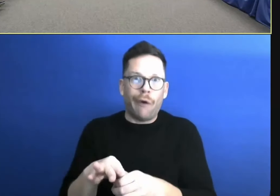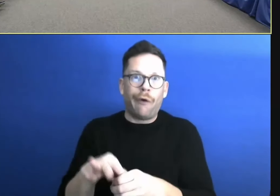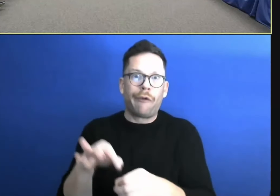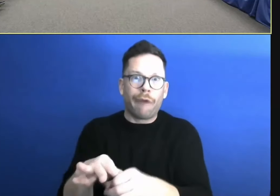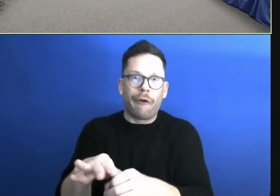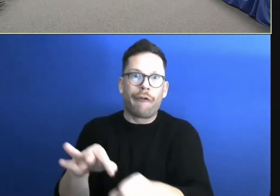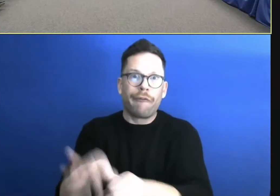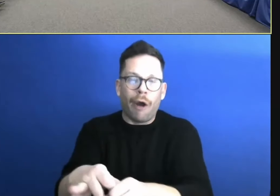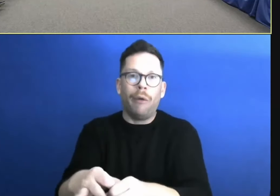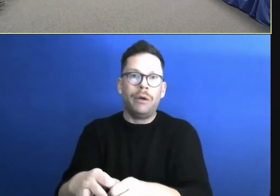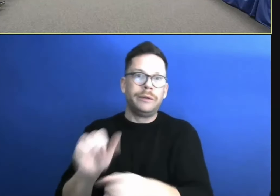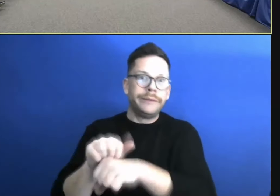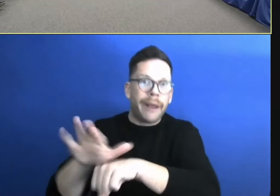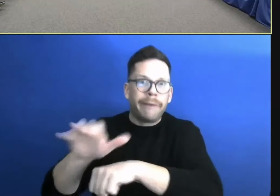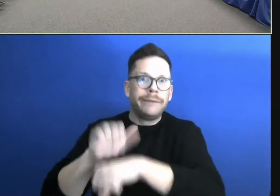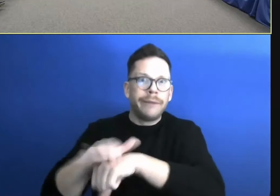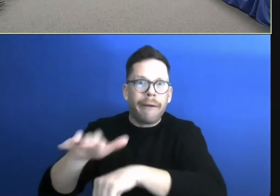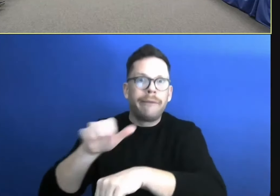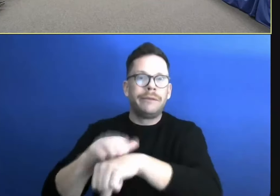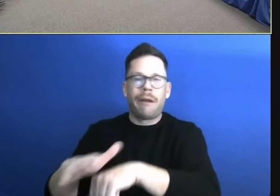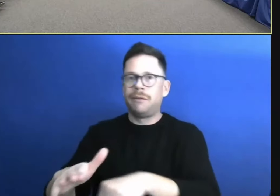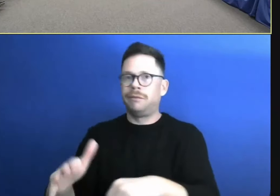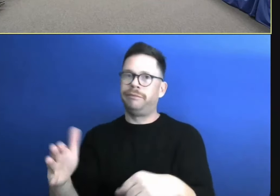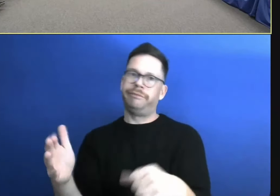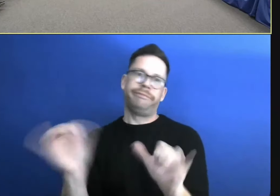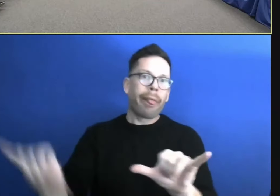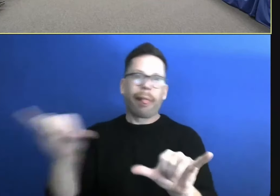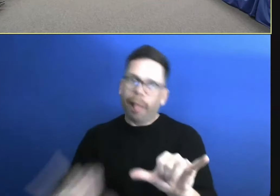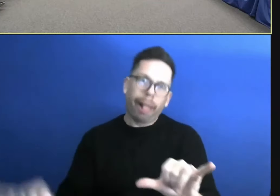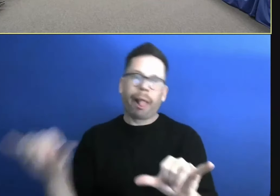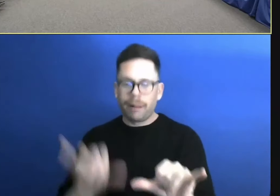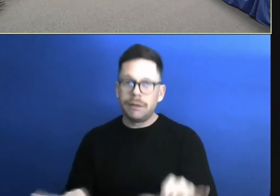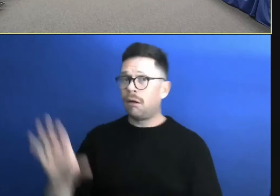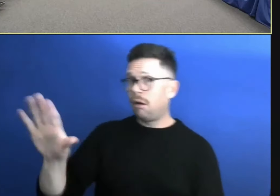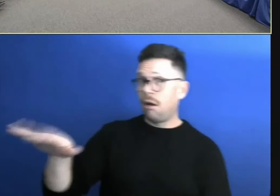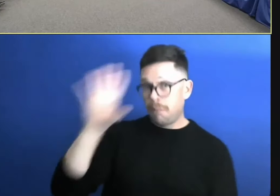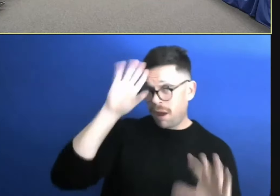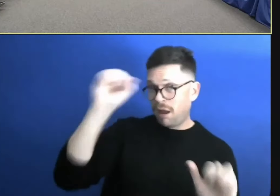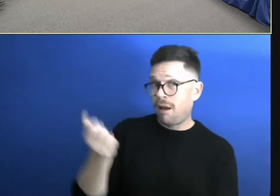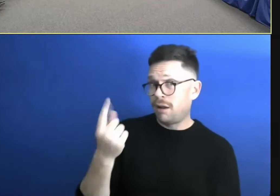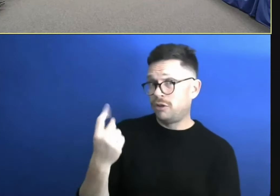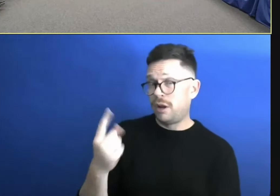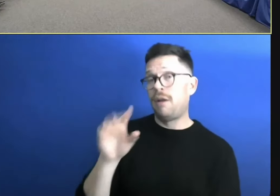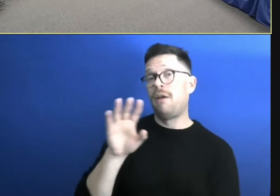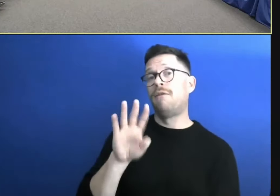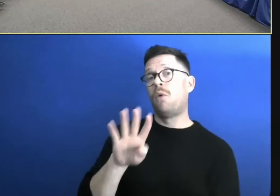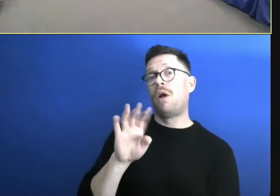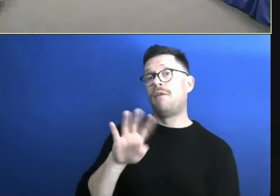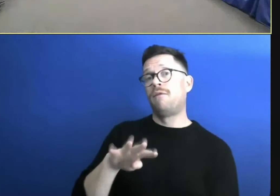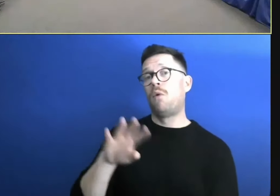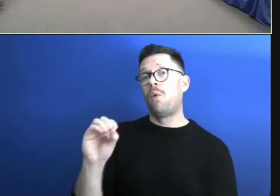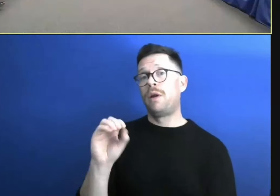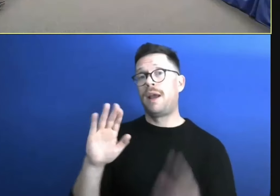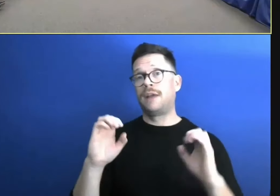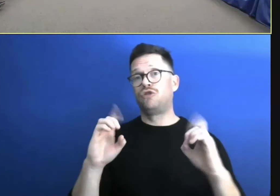are bills this year with the legislature just to let you know. There 440 education bills, there are 440 education bills. And there's about 60